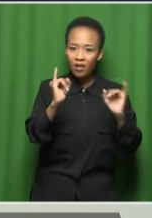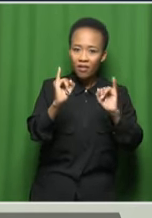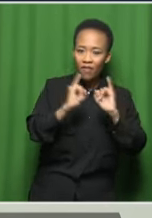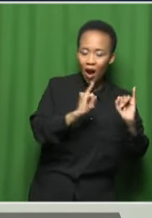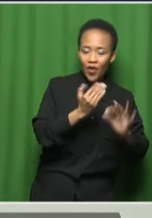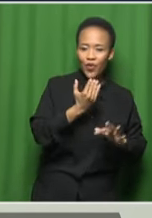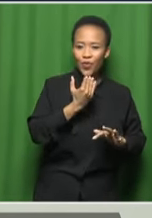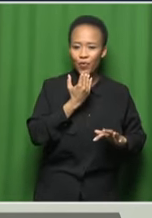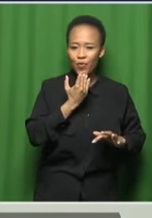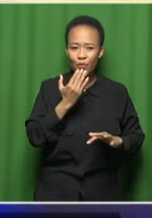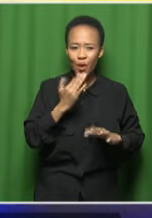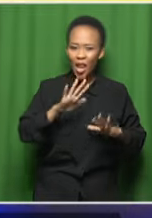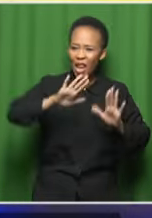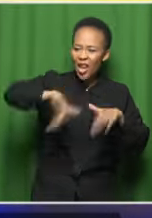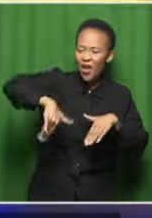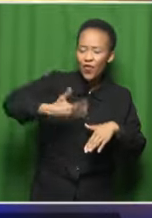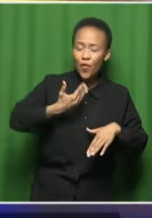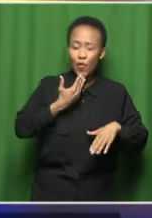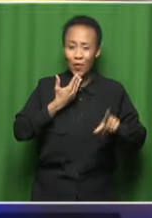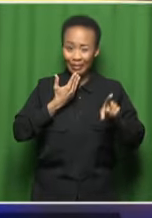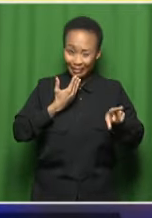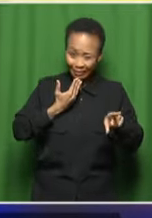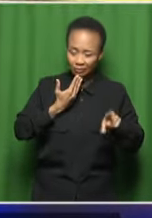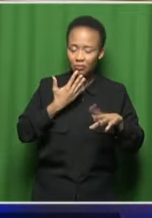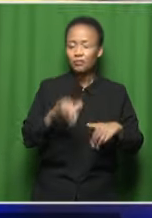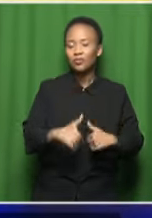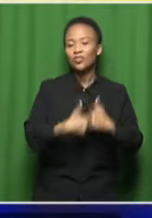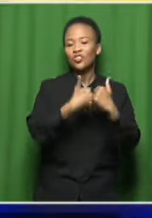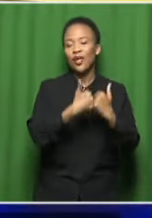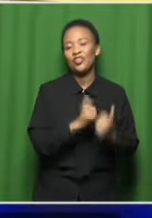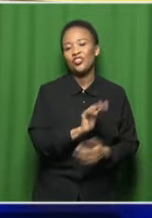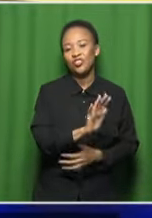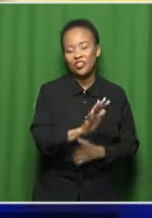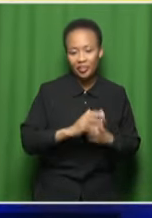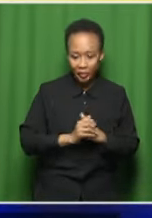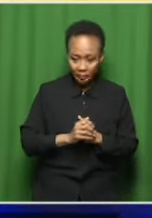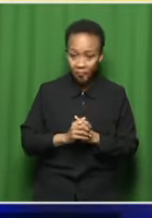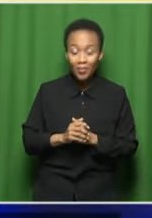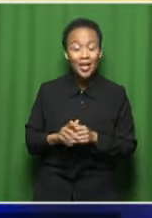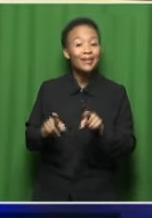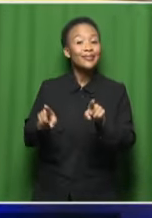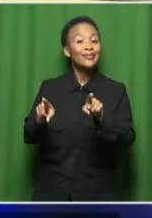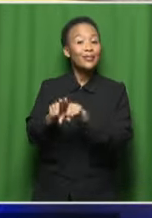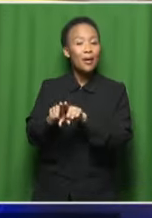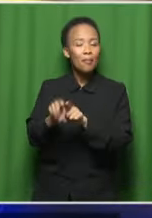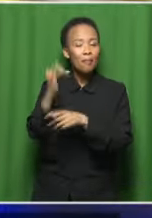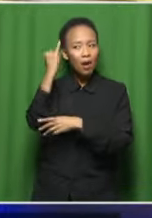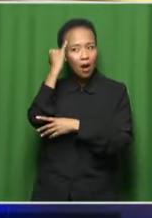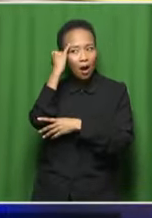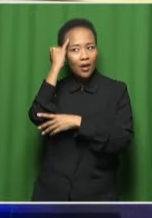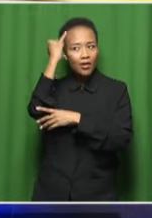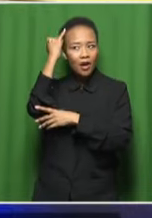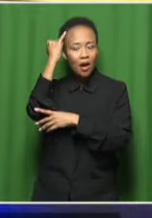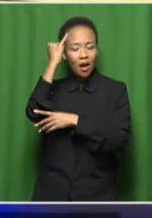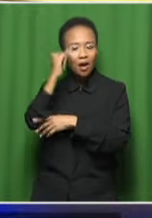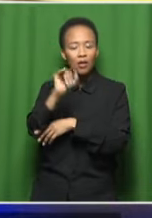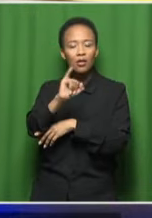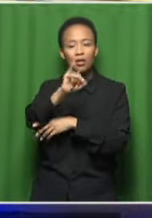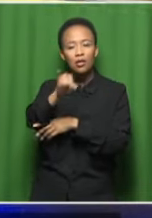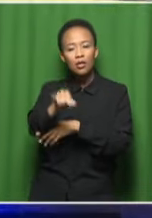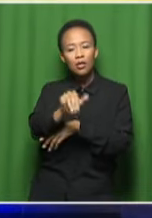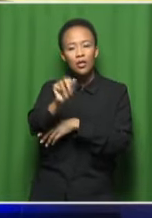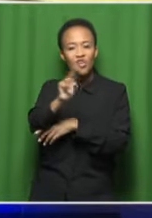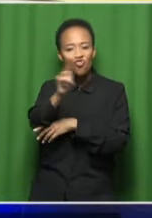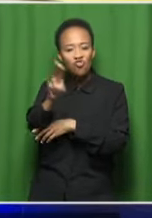choose and who gets left out? And also, like, this whole idea of jazz. What does that mean? To